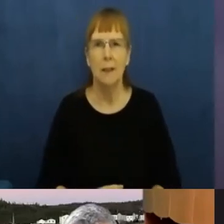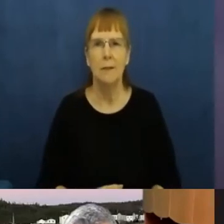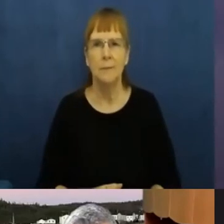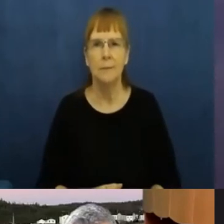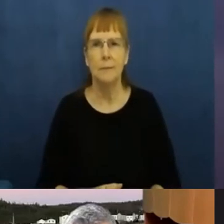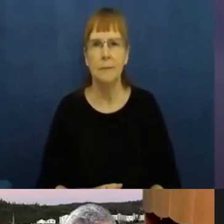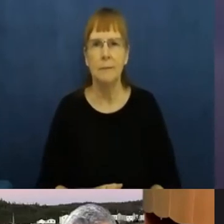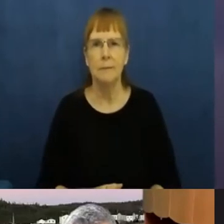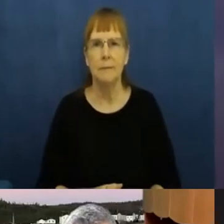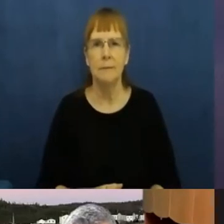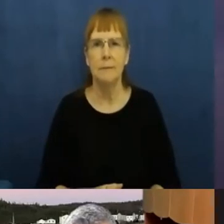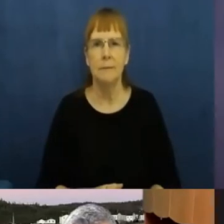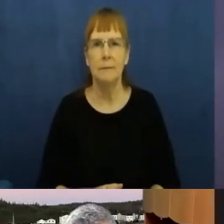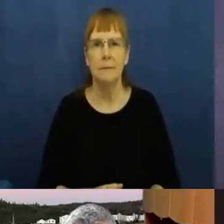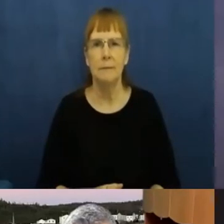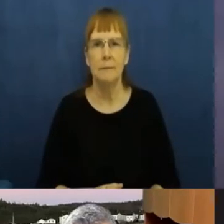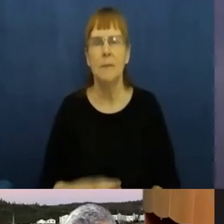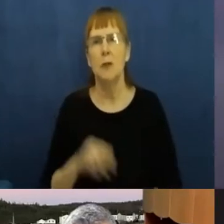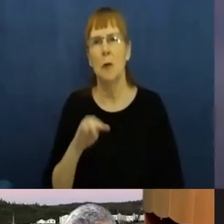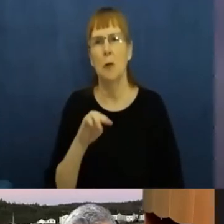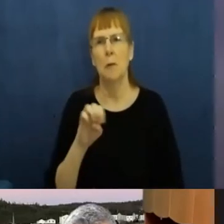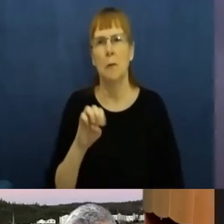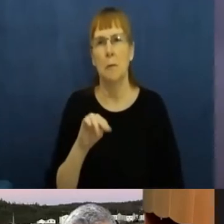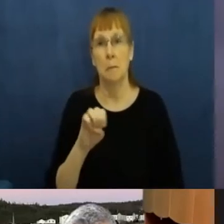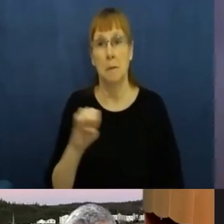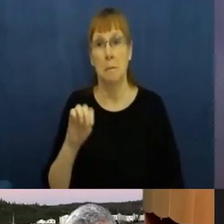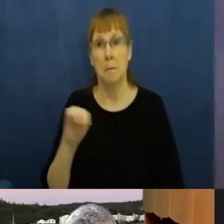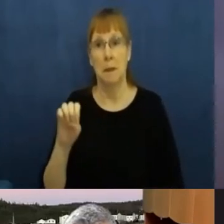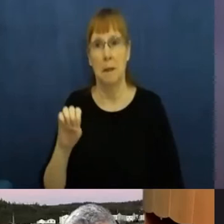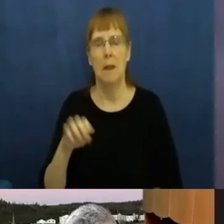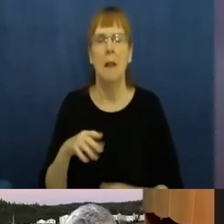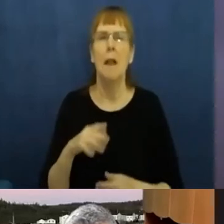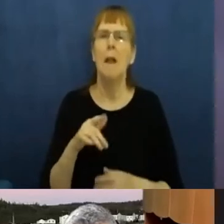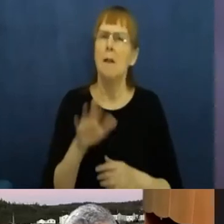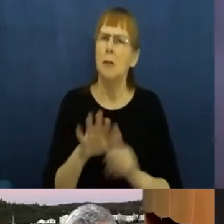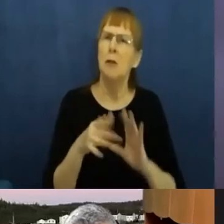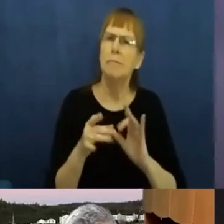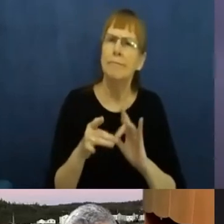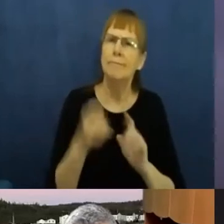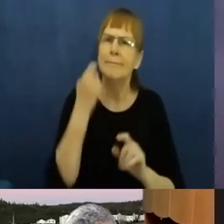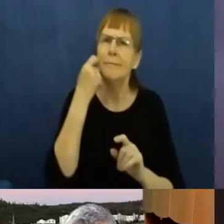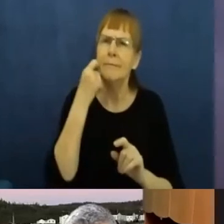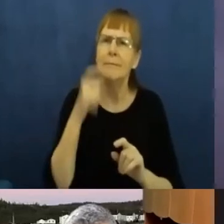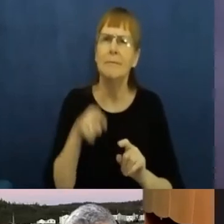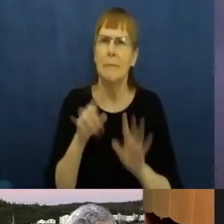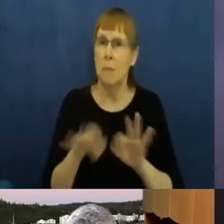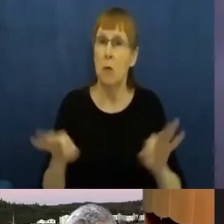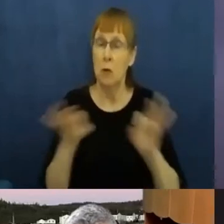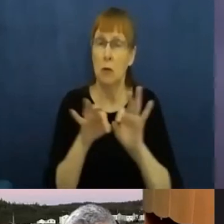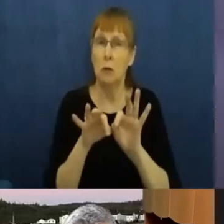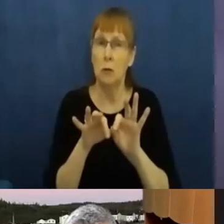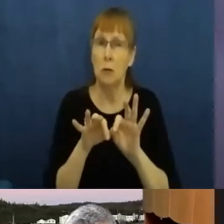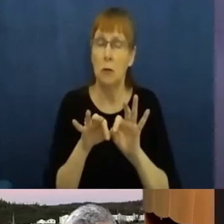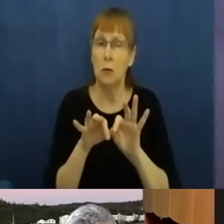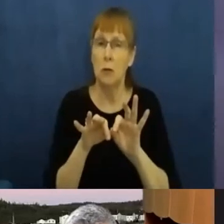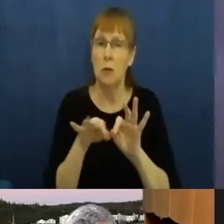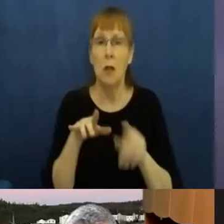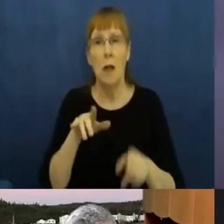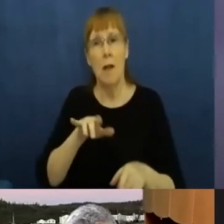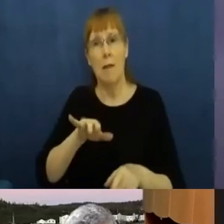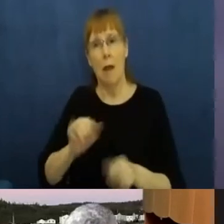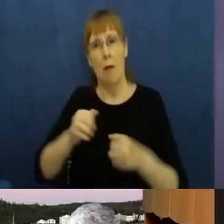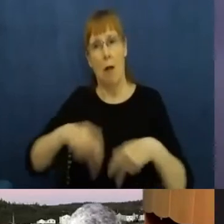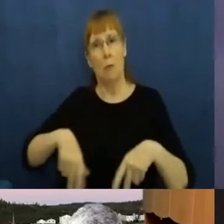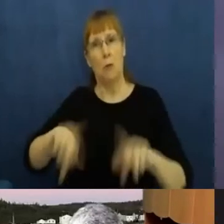I think you've mentioned something really important in your words about the opportunity to convene for dialogue,